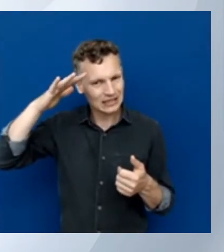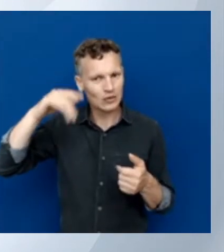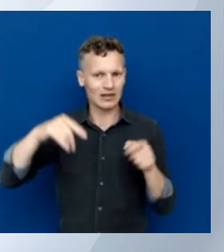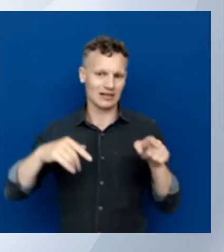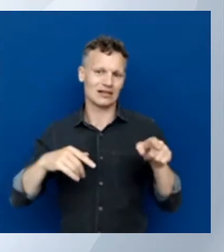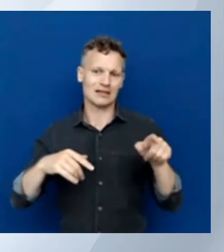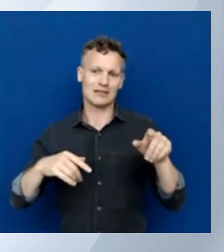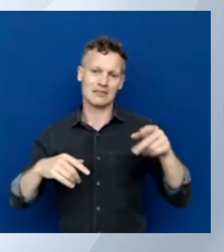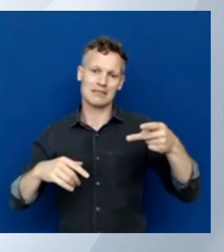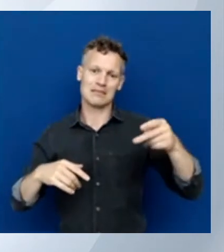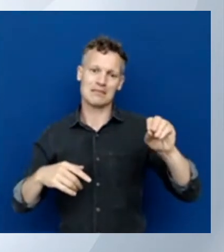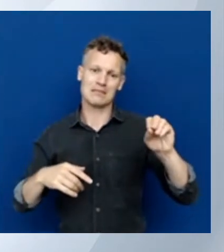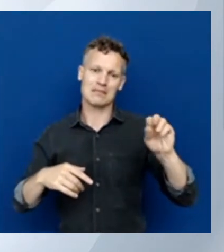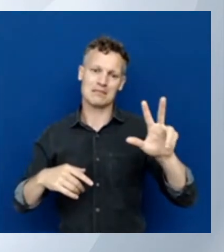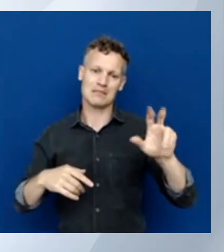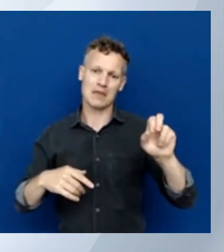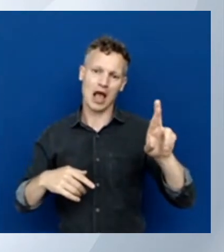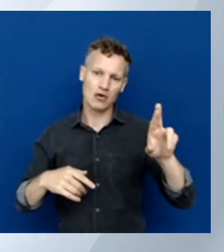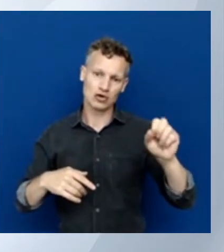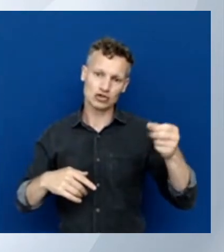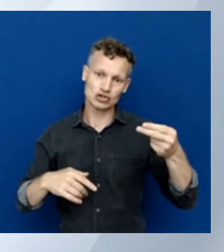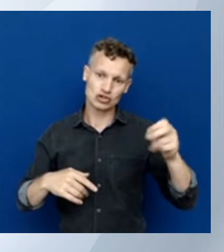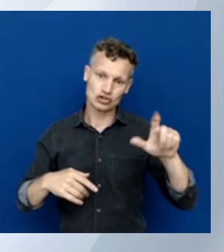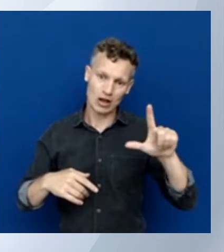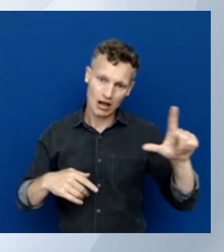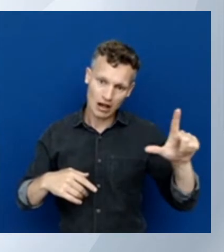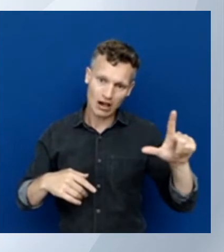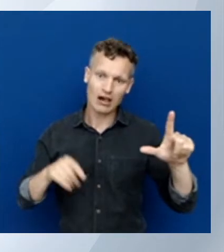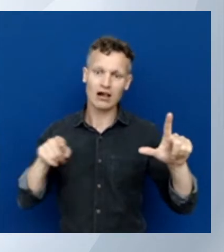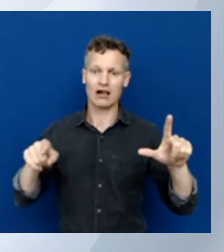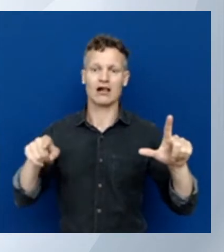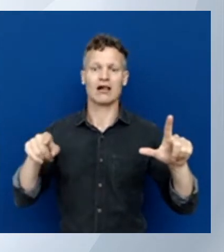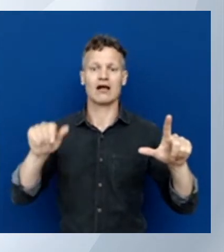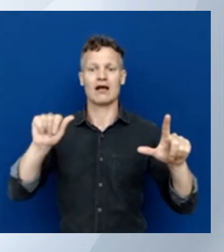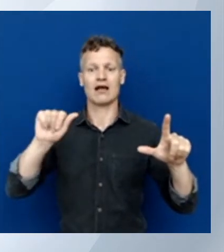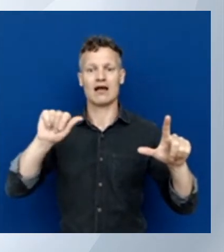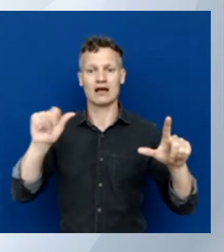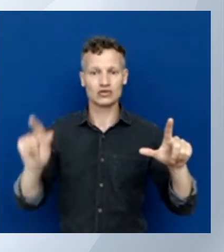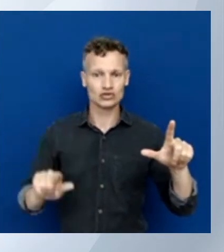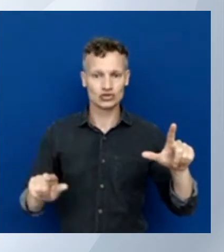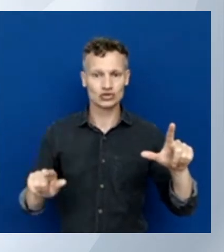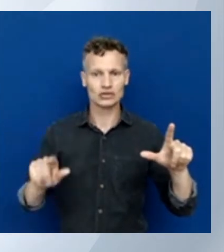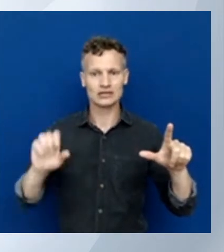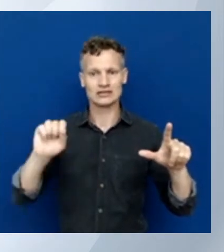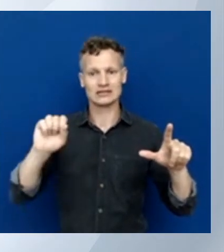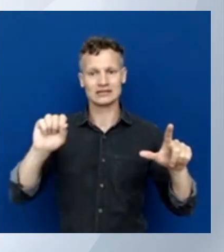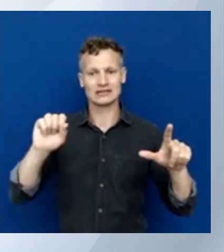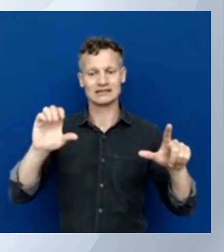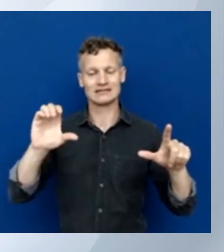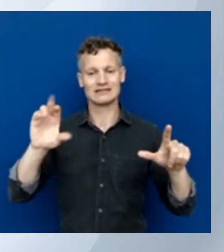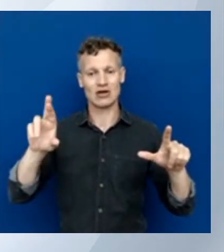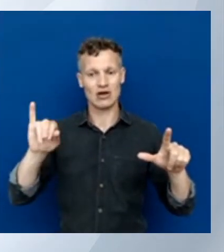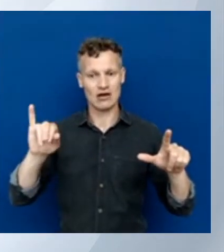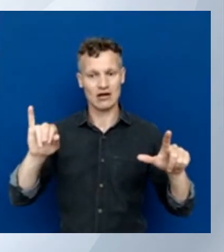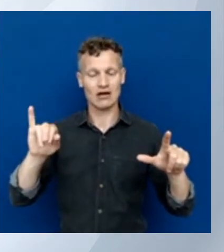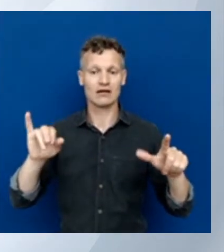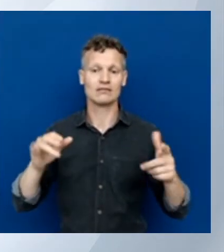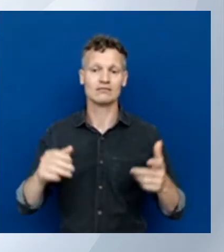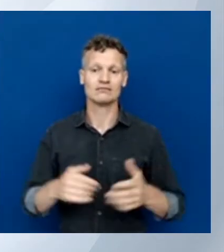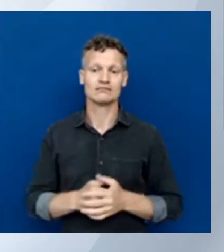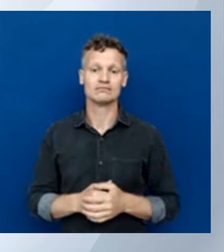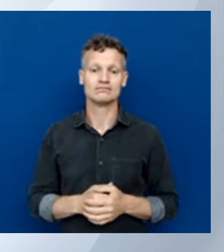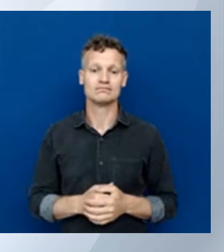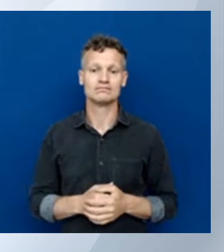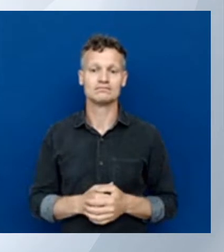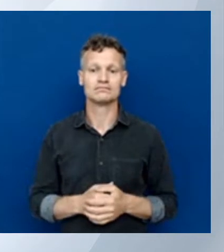and with Azure CLI as well. Do get into the theory and see what you are actually doing. But I think playing